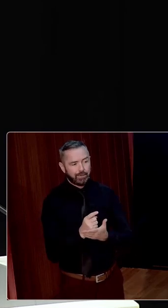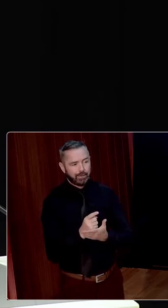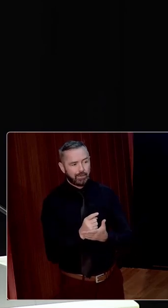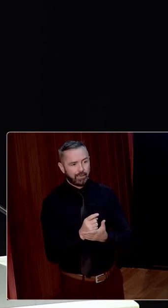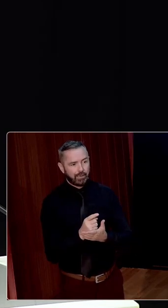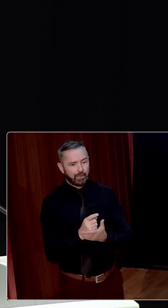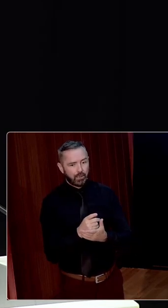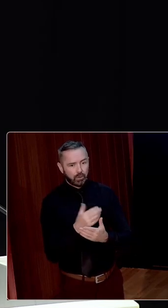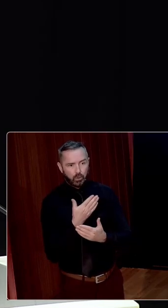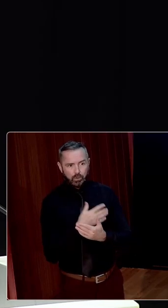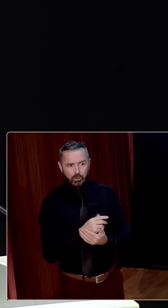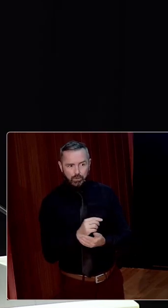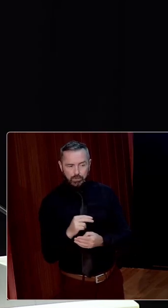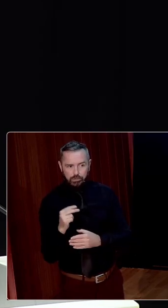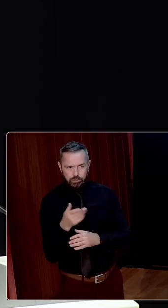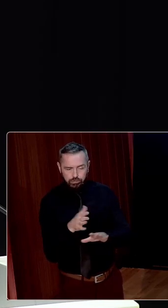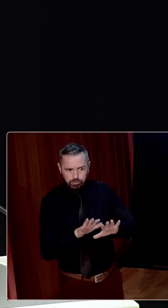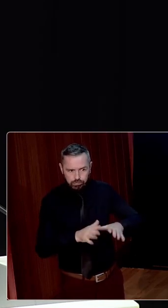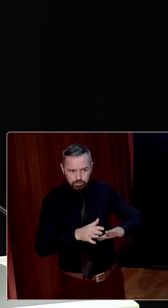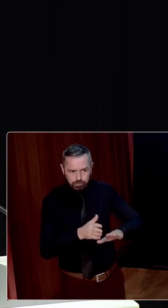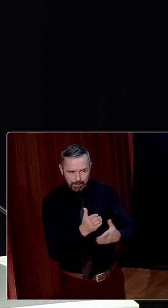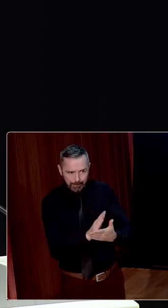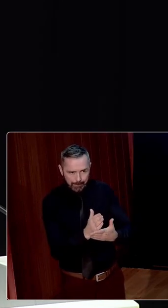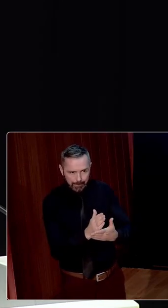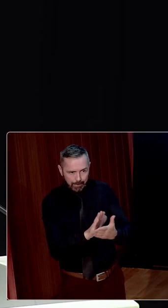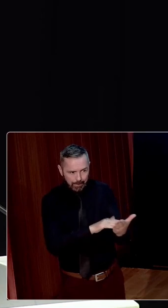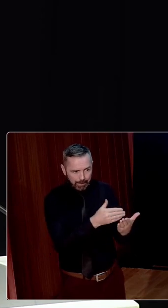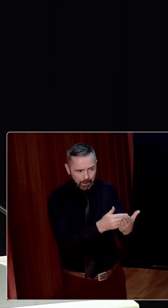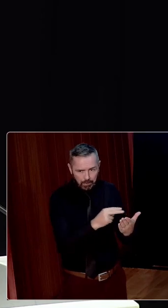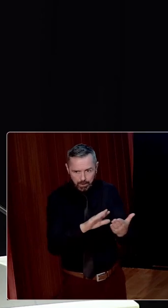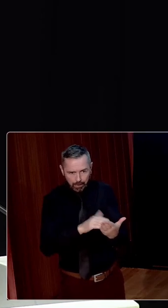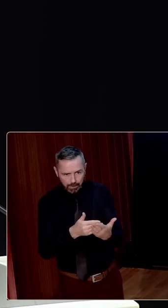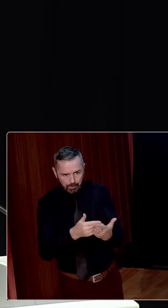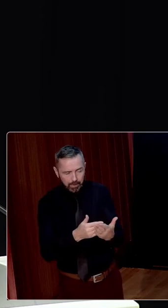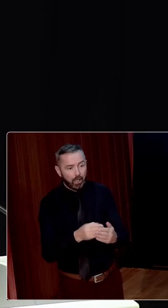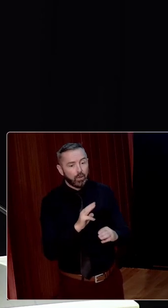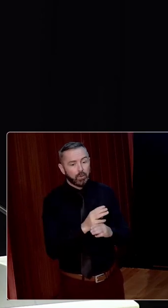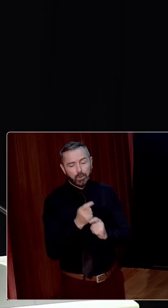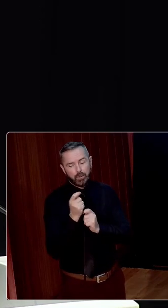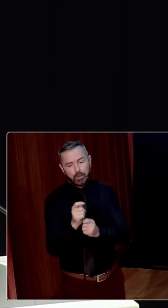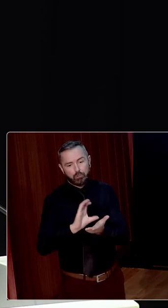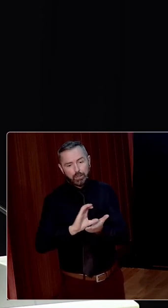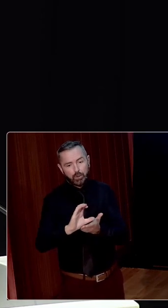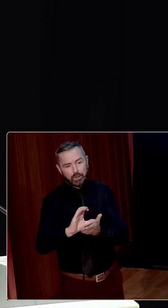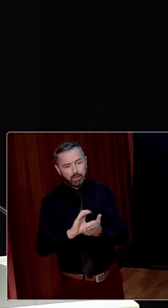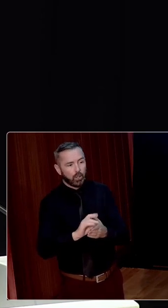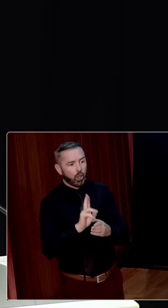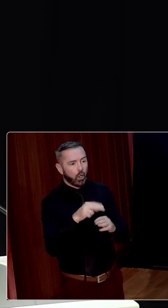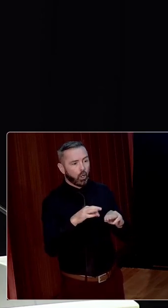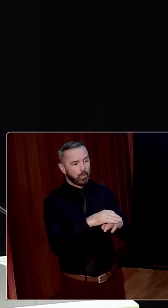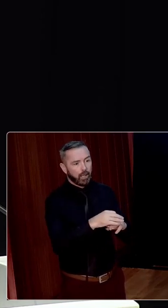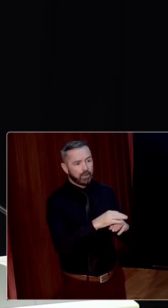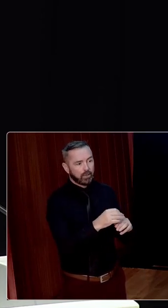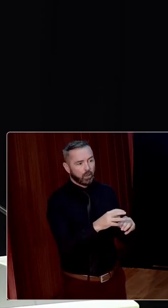down on the narrowest possible interpretation of legitimate, awarding the mother a gratuity and leaving his unmarried wife